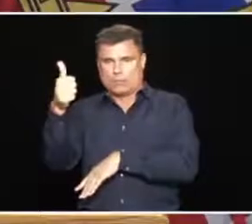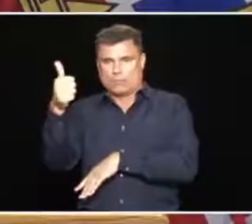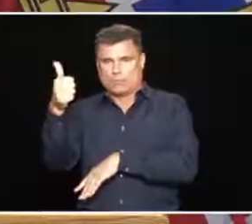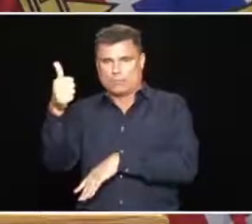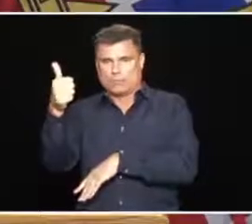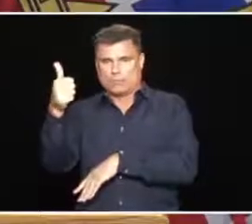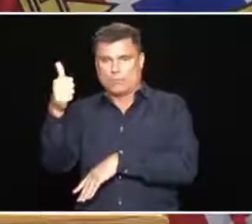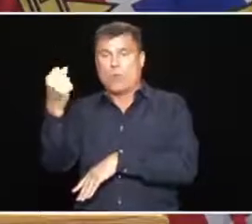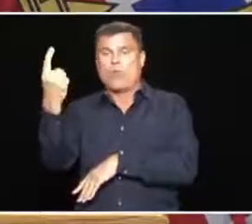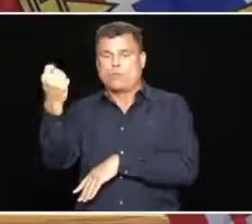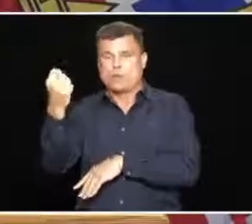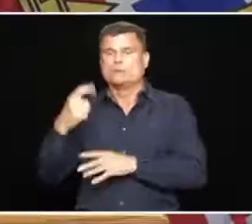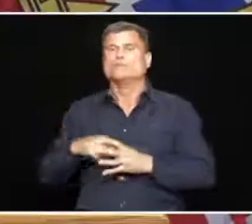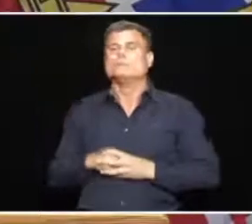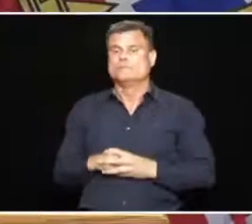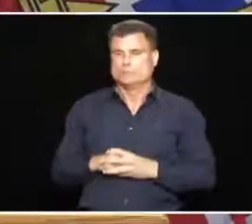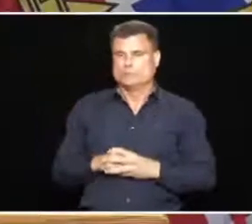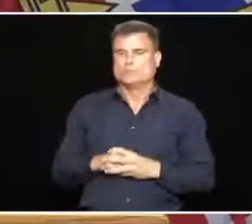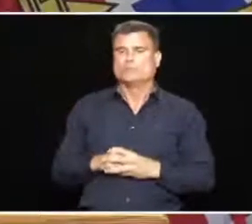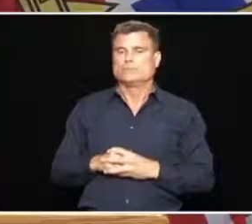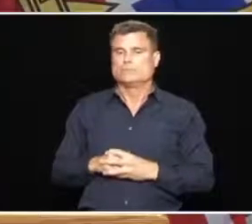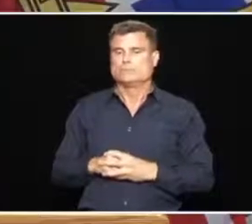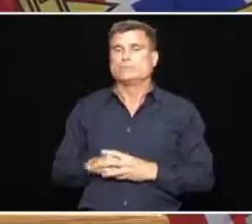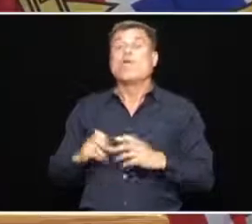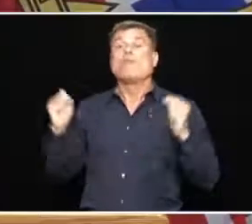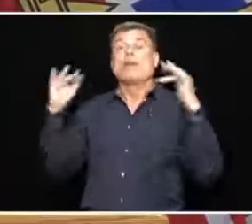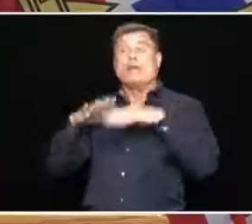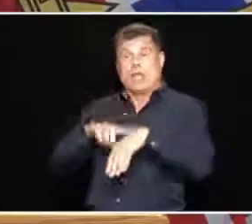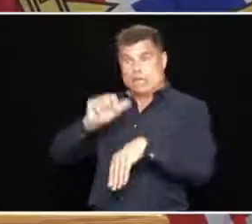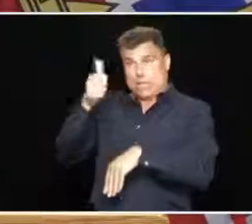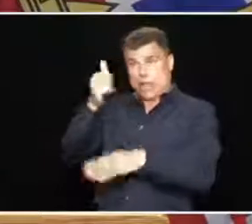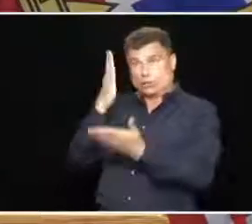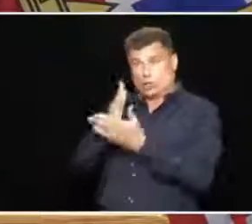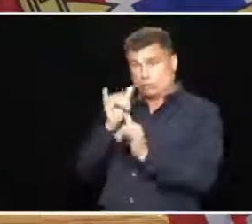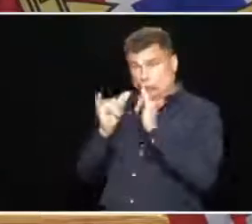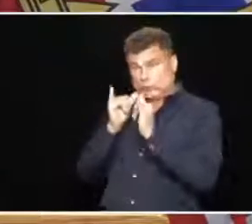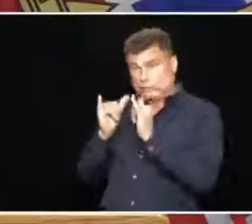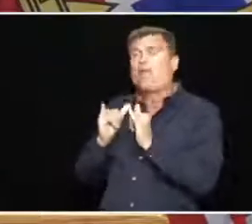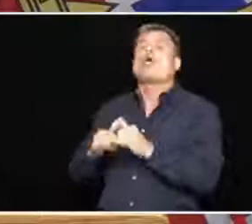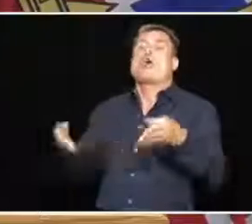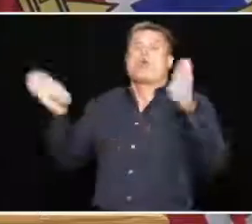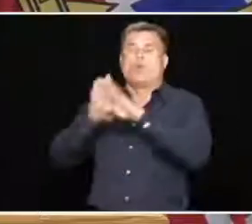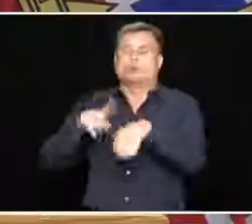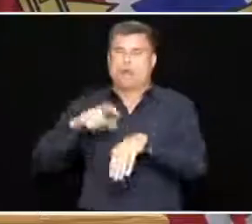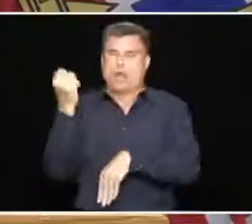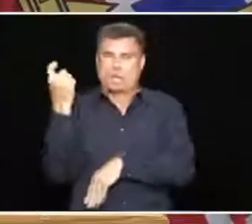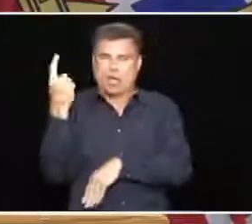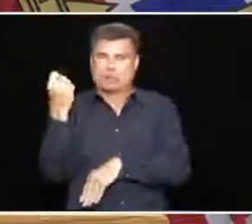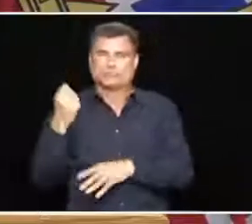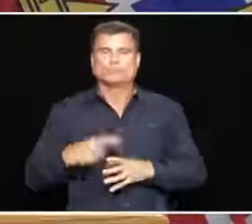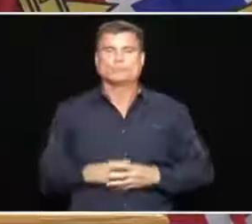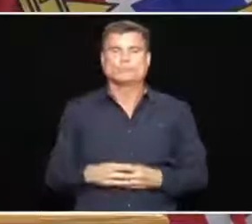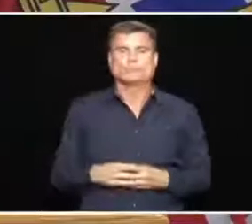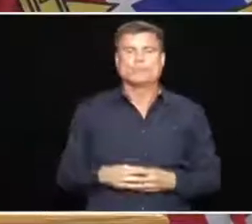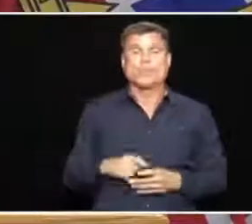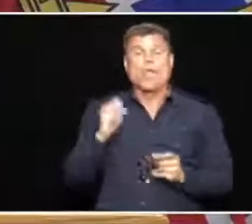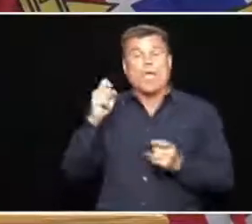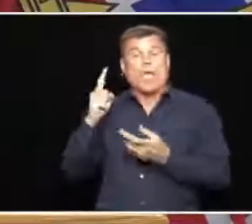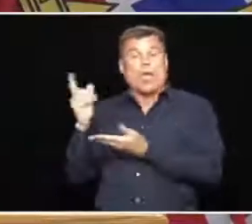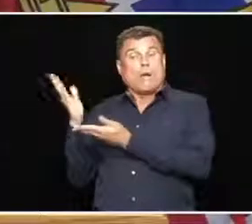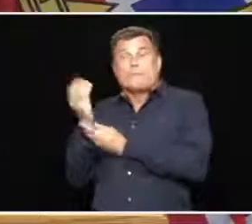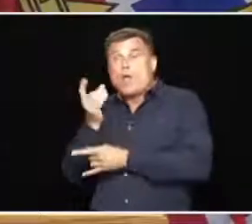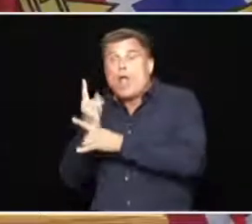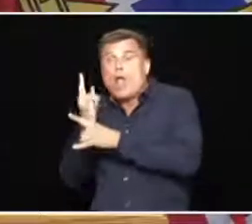and these venues must close at 11pm, unless they're providing full meal service, in which case the meal service can